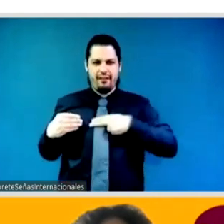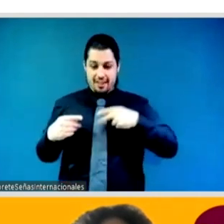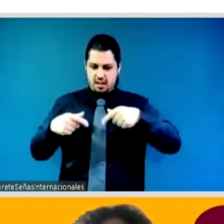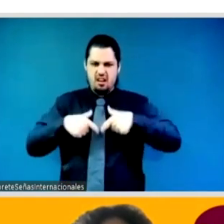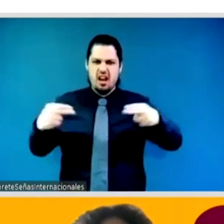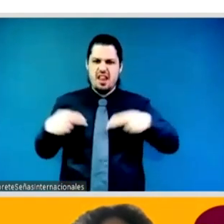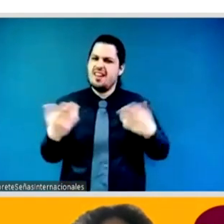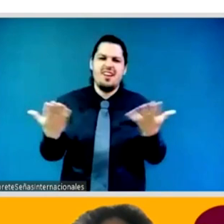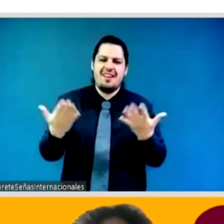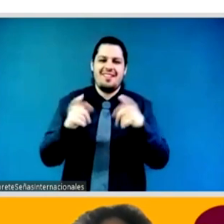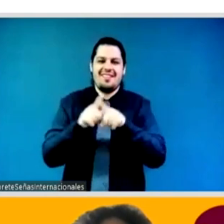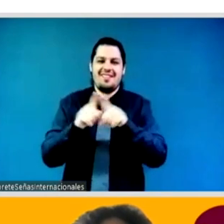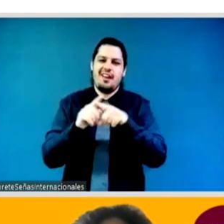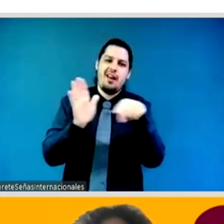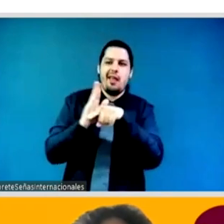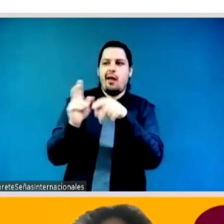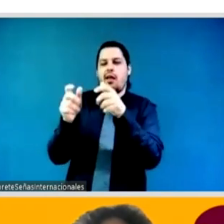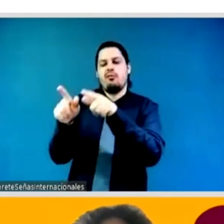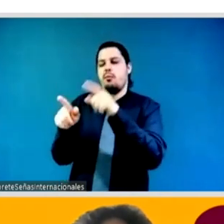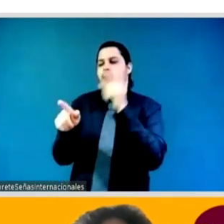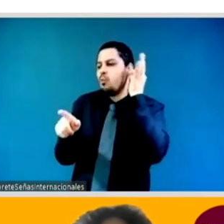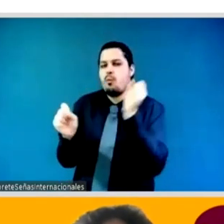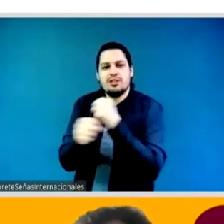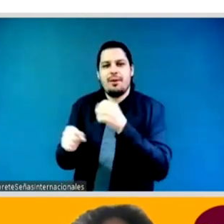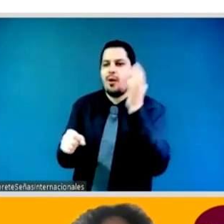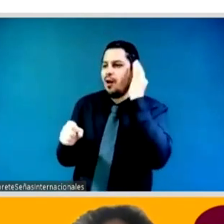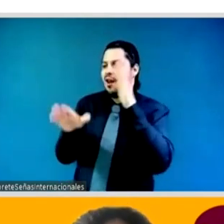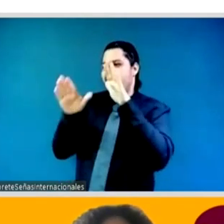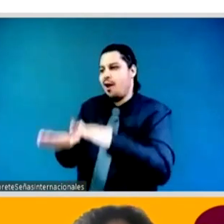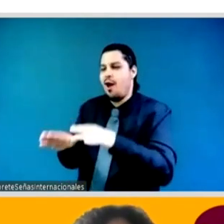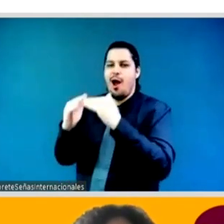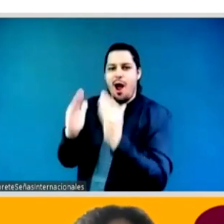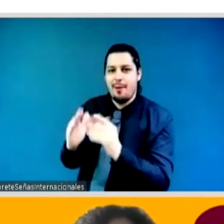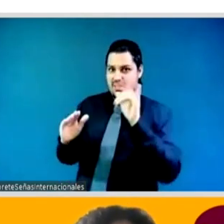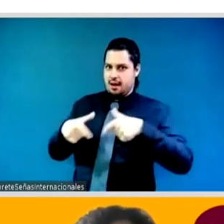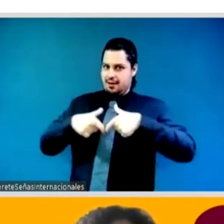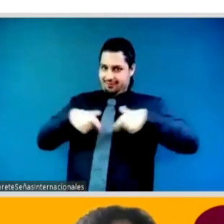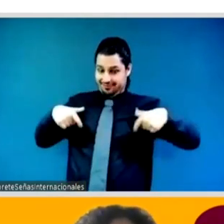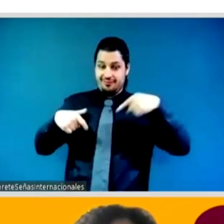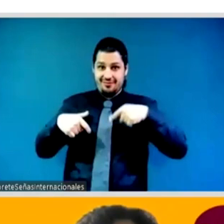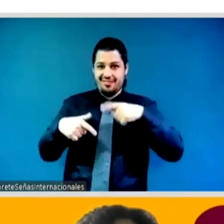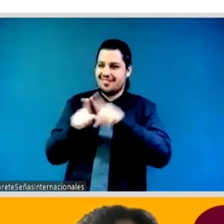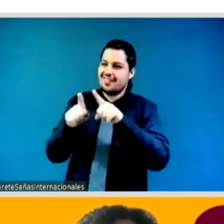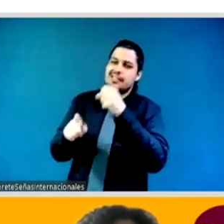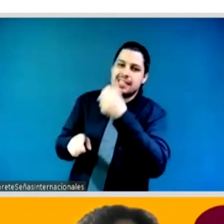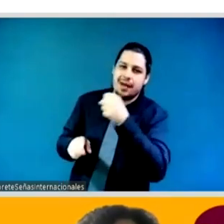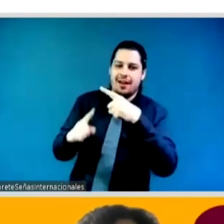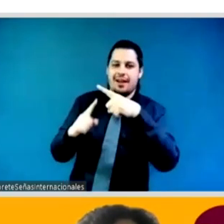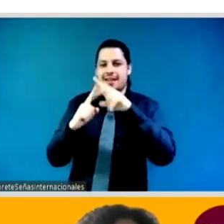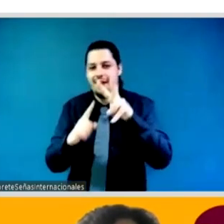to the entertainment industry influencers you know the education sector faith actors